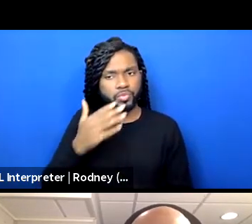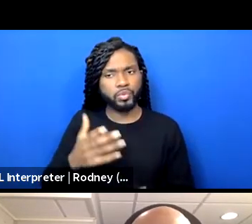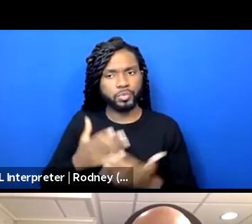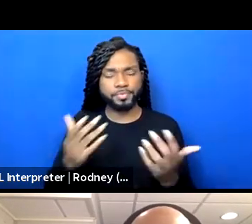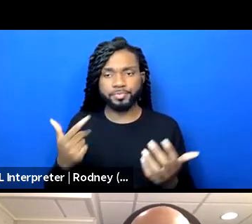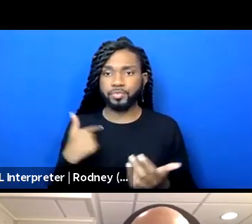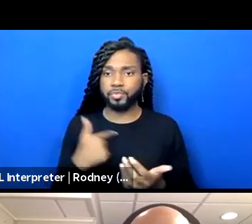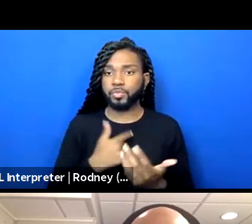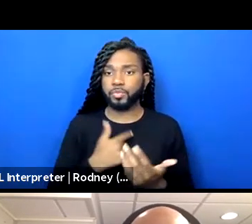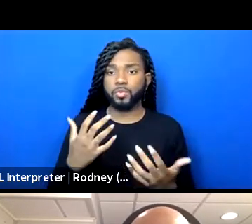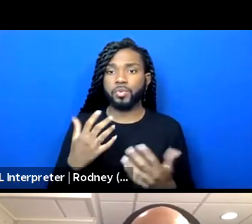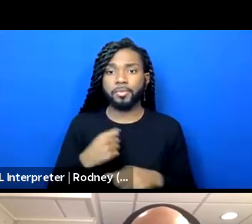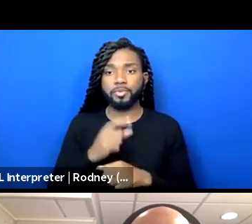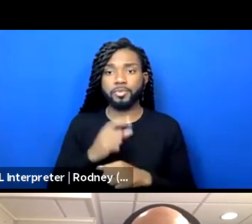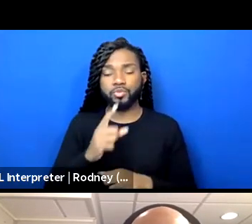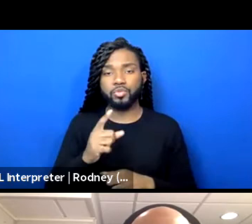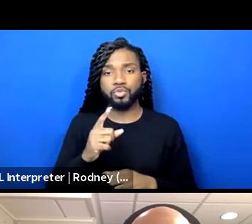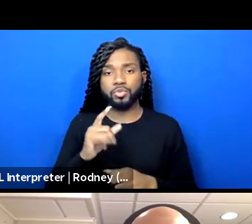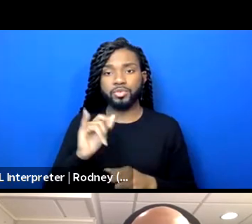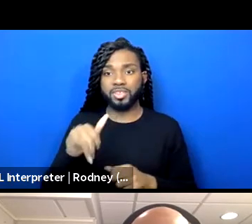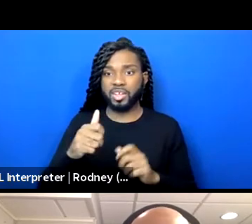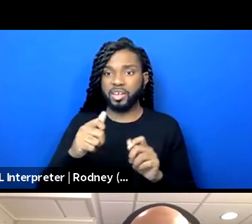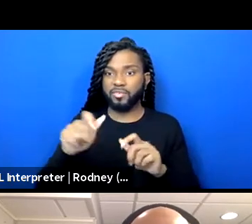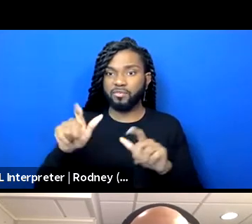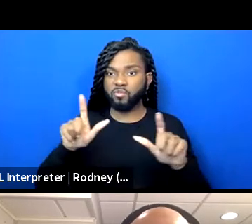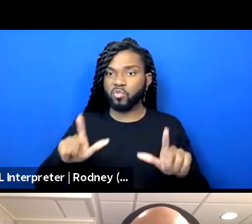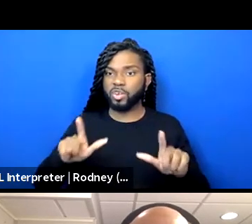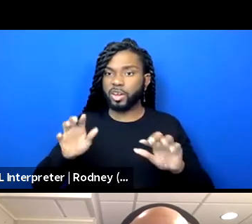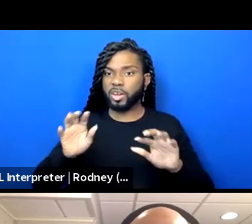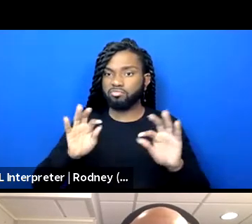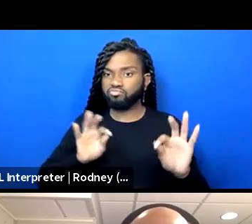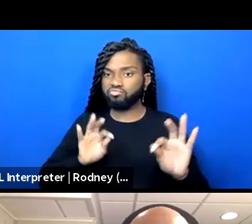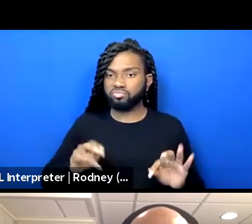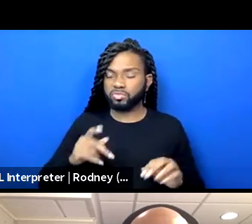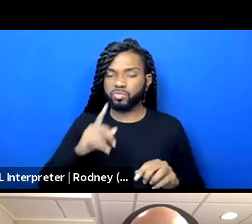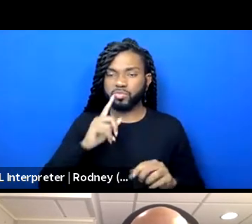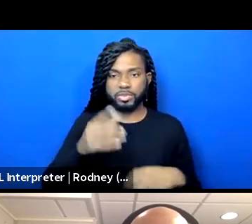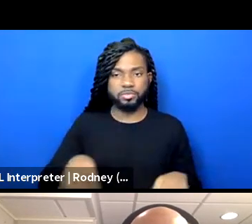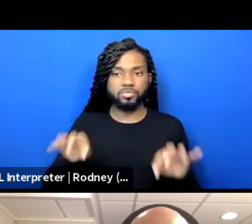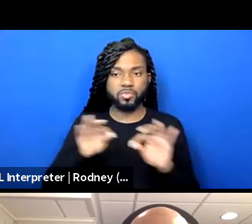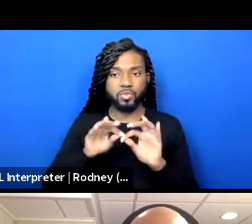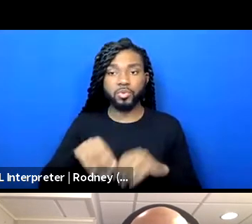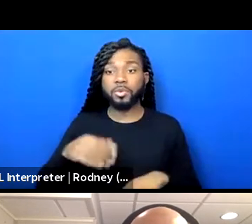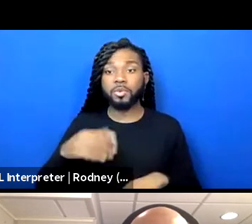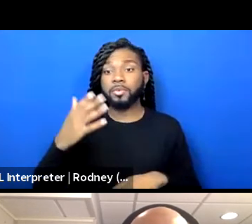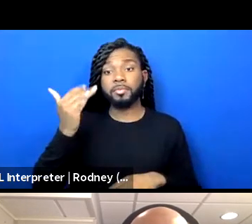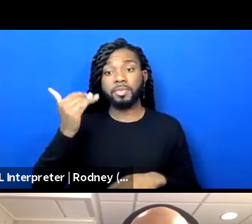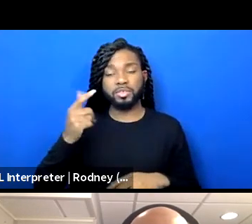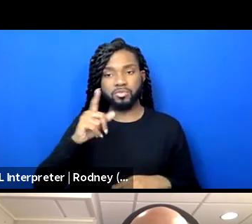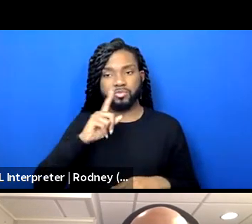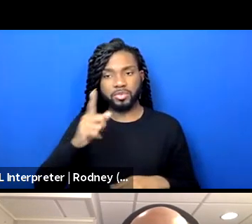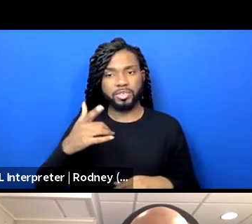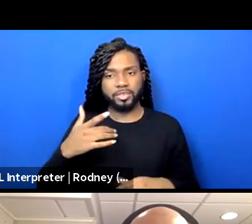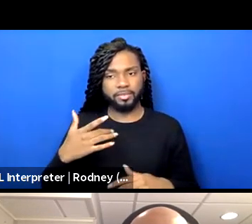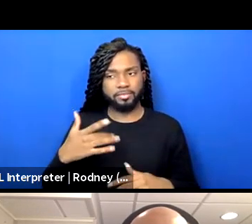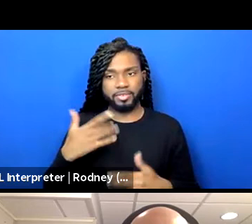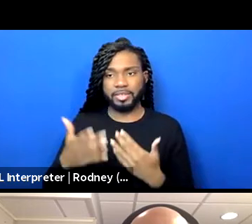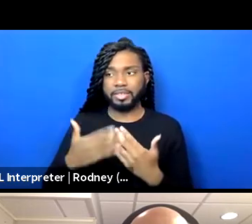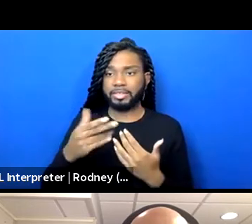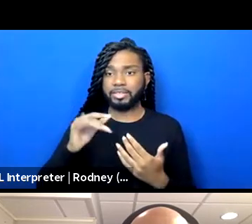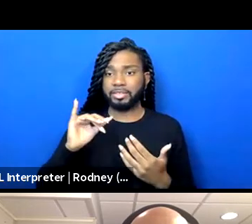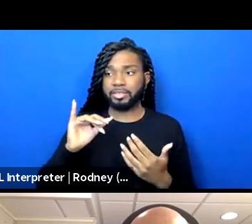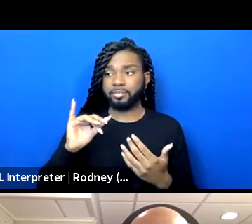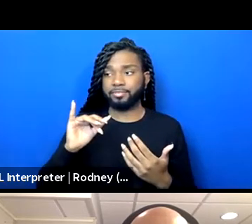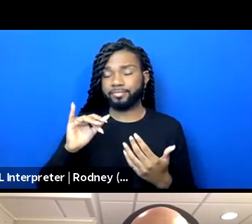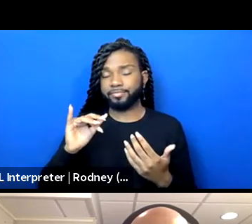just make sure that we, that framing was really important for us. One, because it's really easy. You know, I think our movement is characterized,